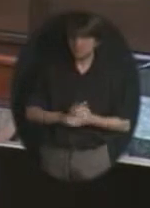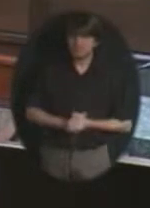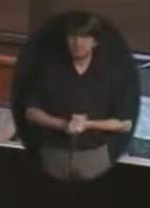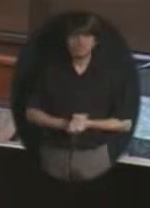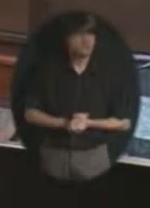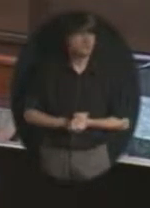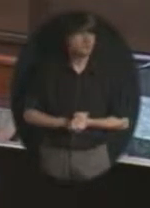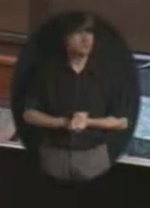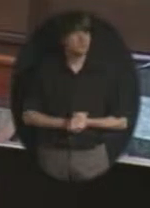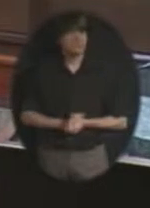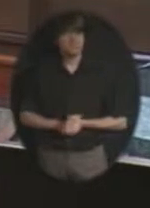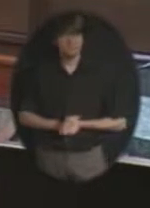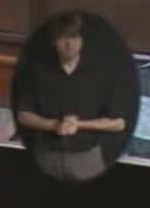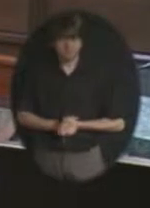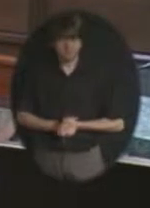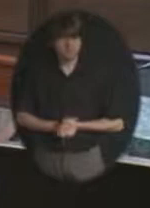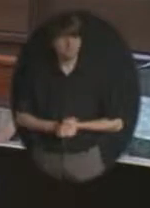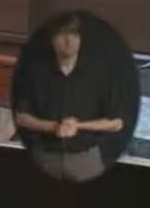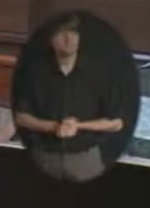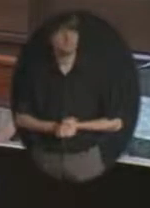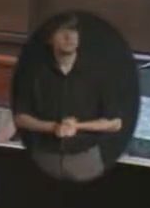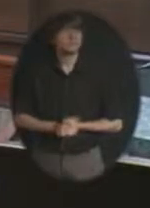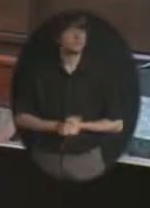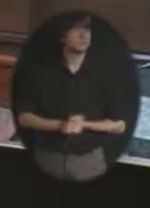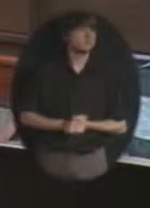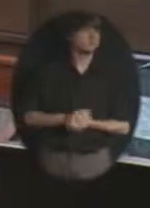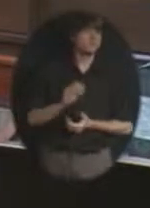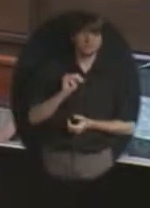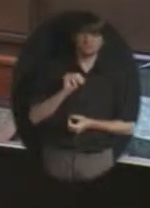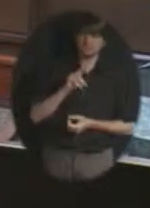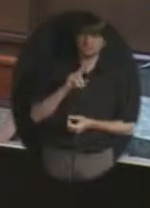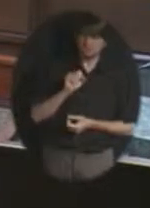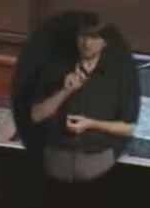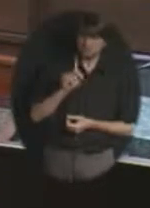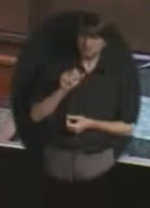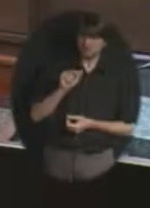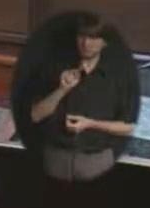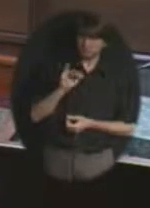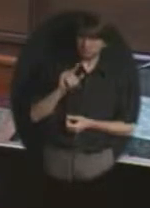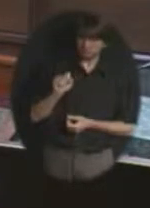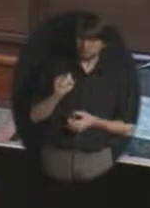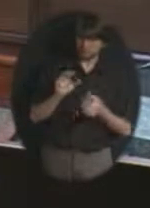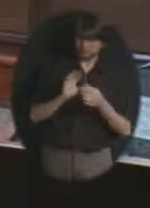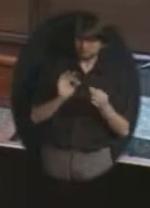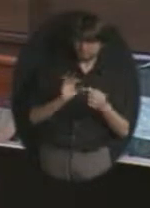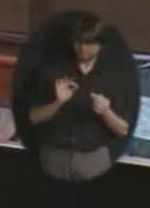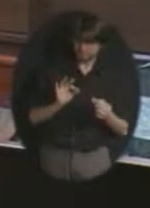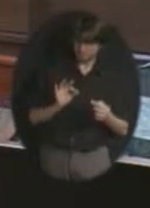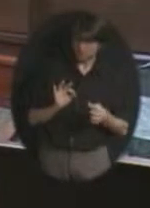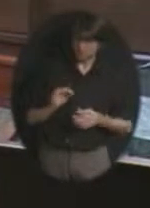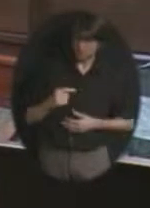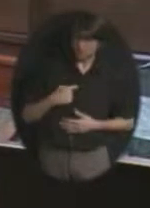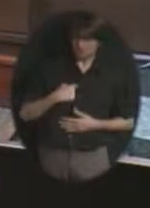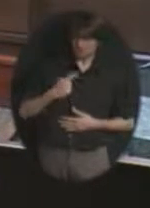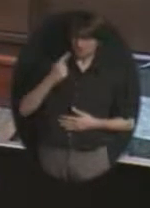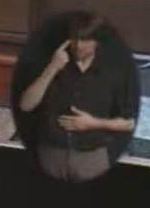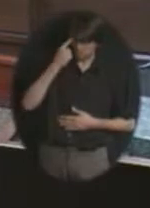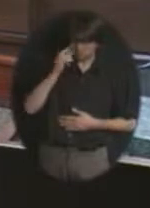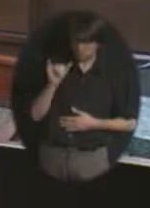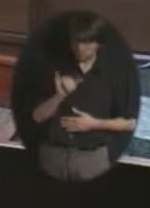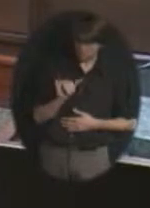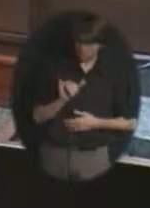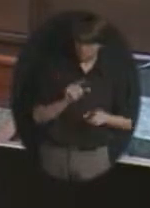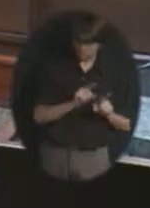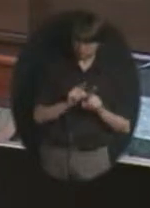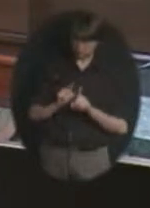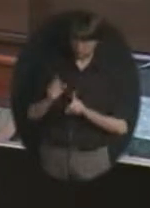also thought about that question, the response to that question, in a different way, in that part of what we have to do as a board